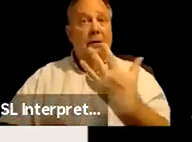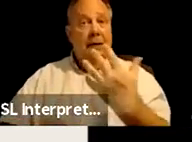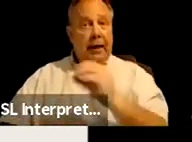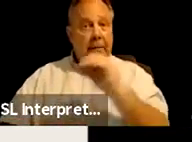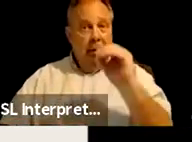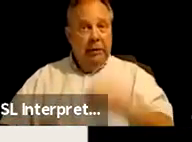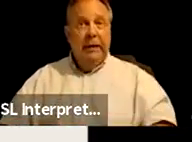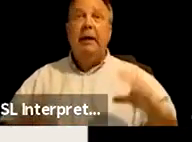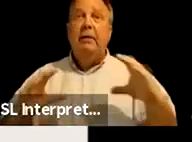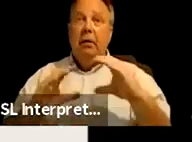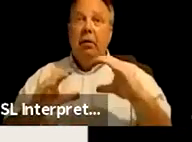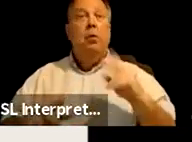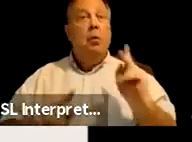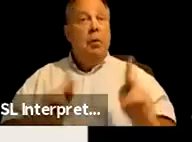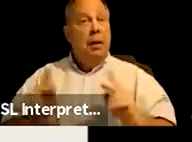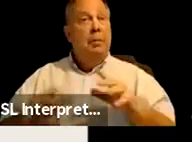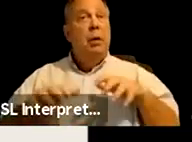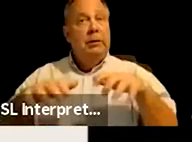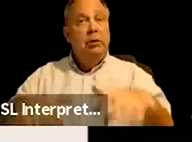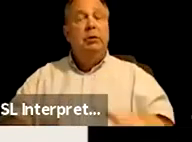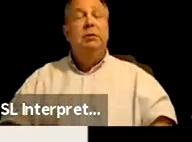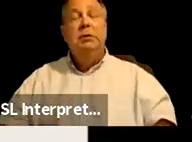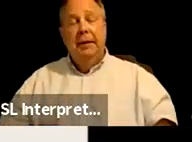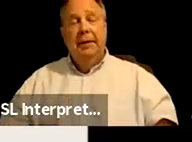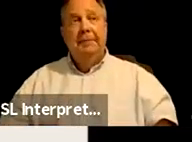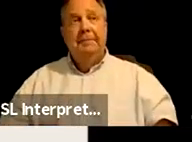global population. Um,